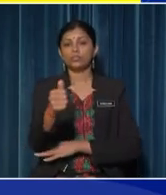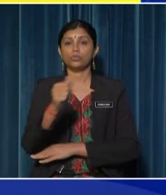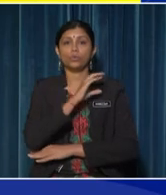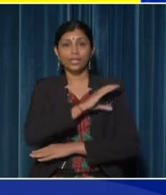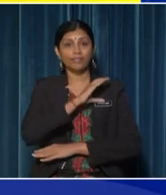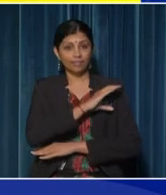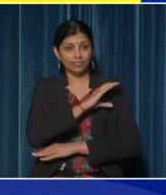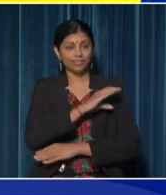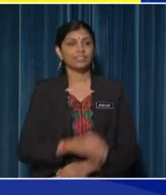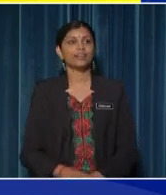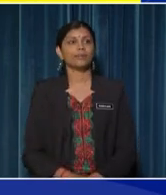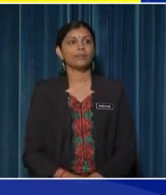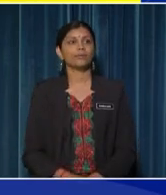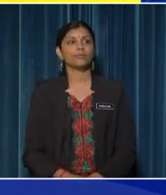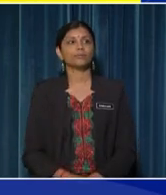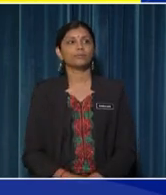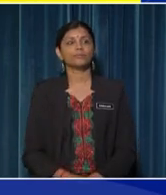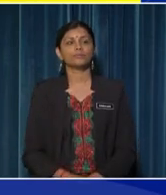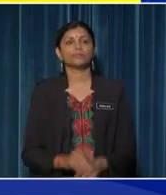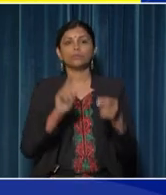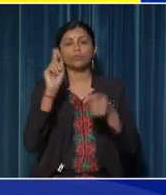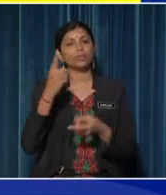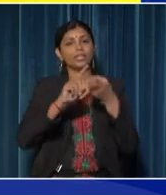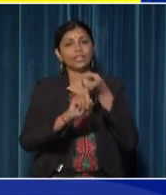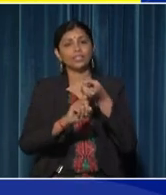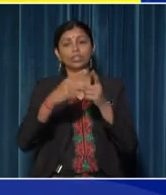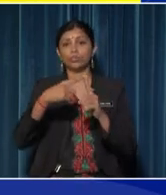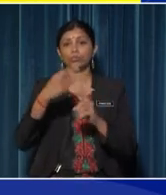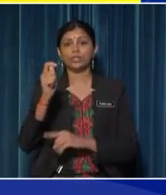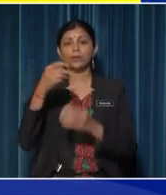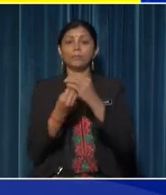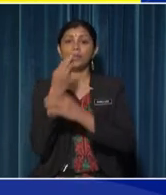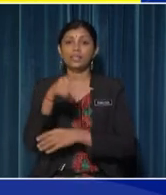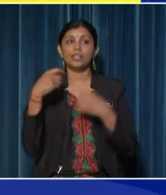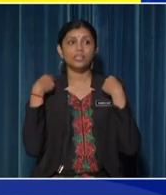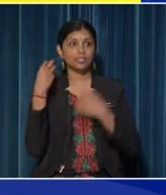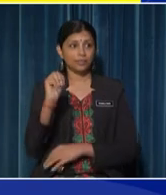The characteristics are only linked to the plant which has them